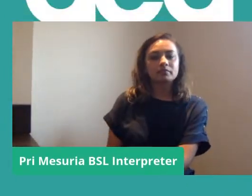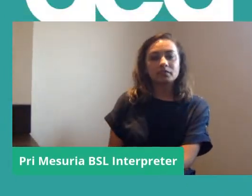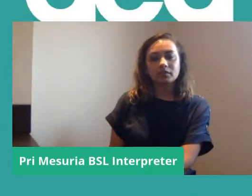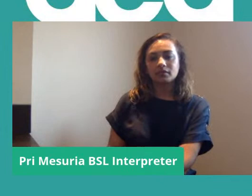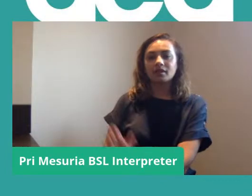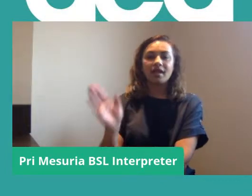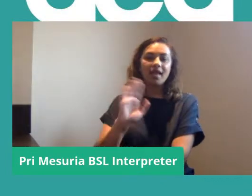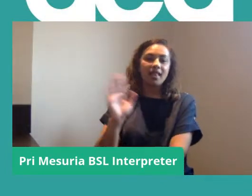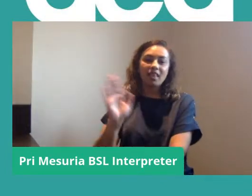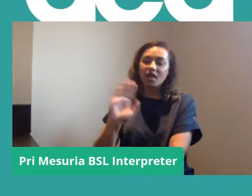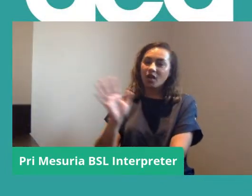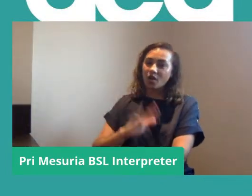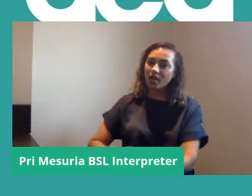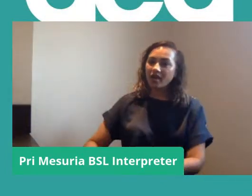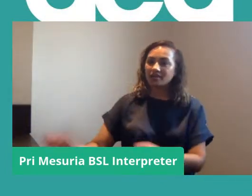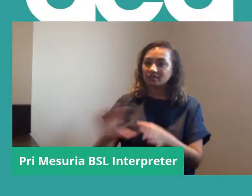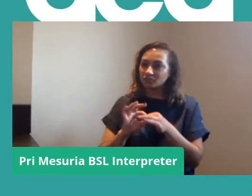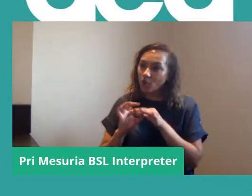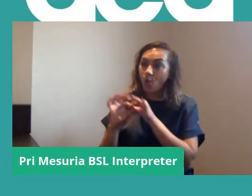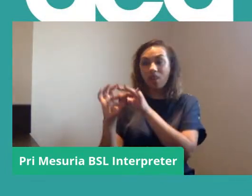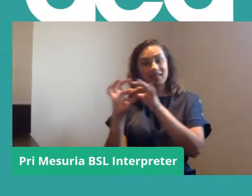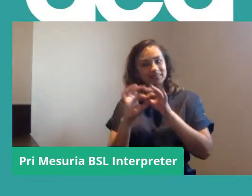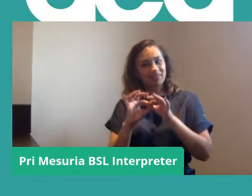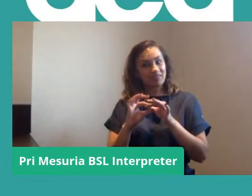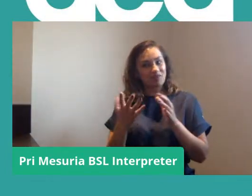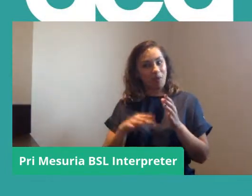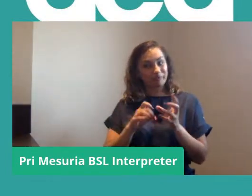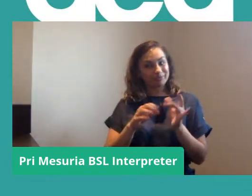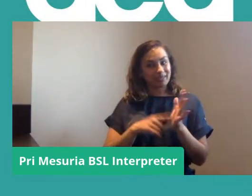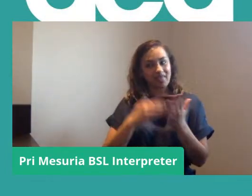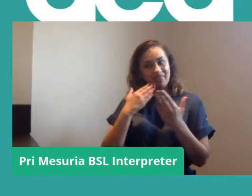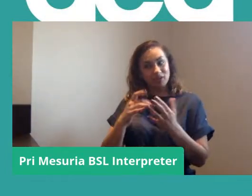Hello, everyone. Solidarity from Bristol. Thank you, Janet.